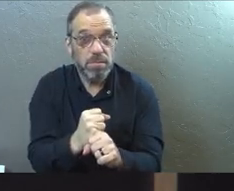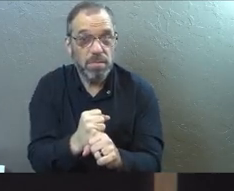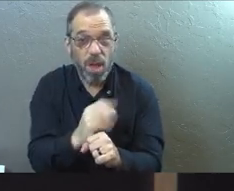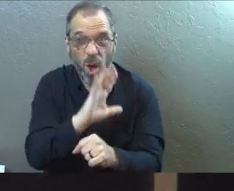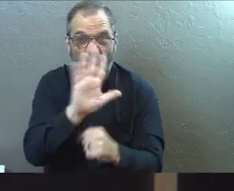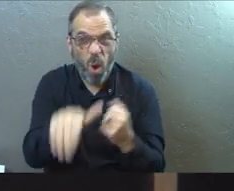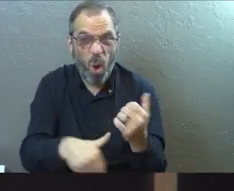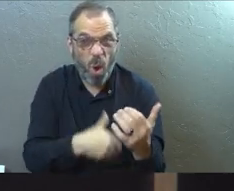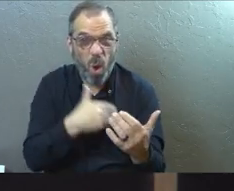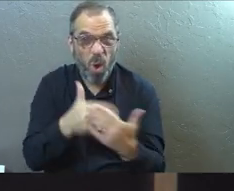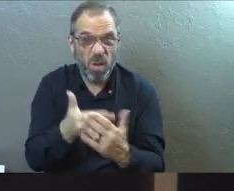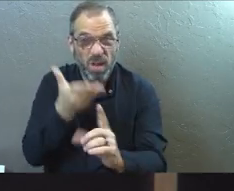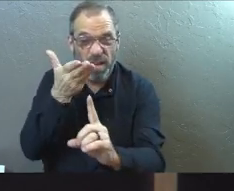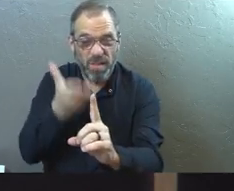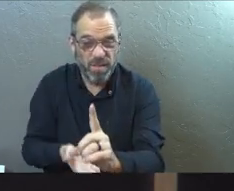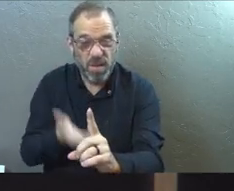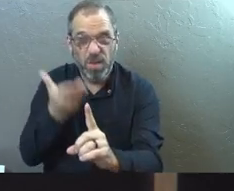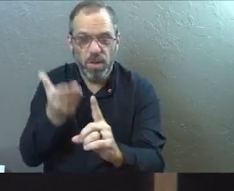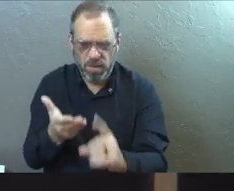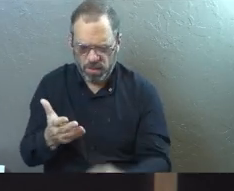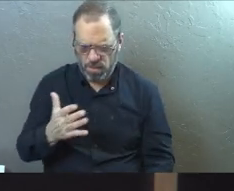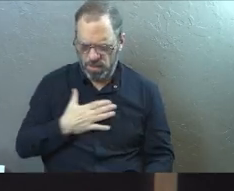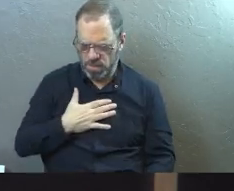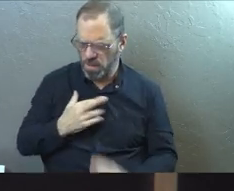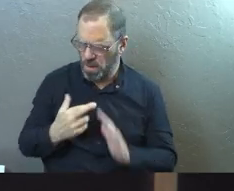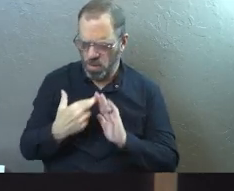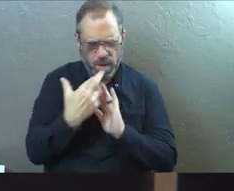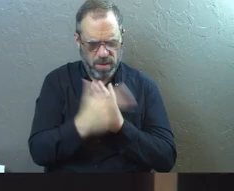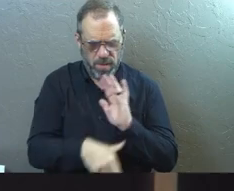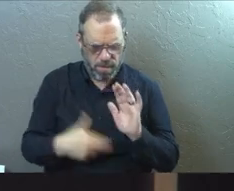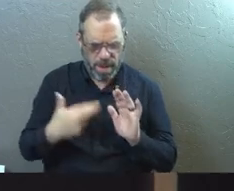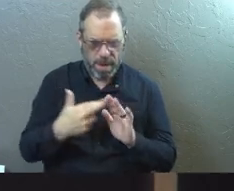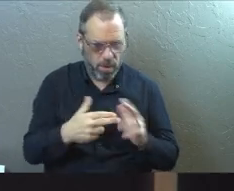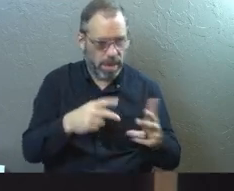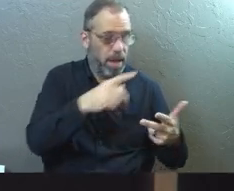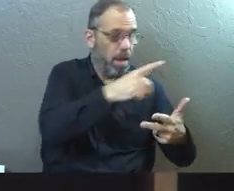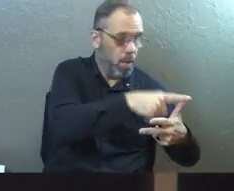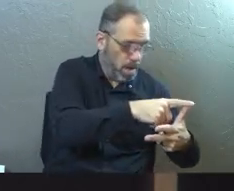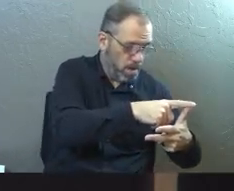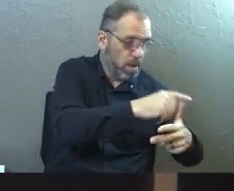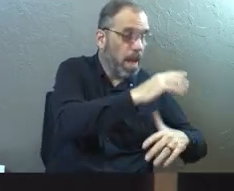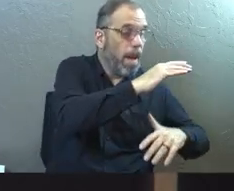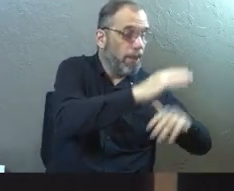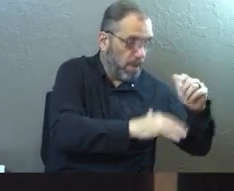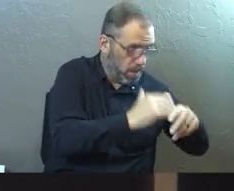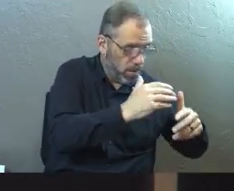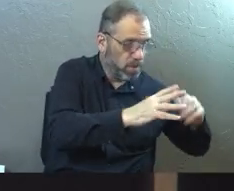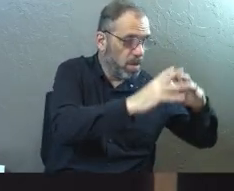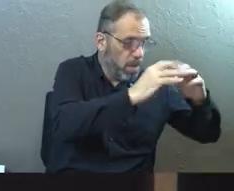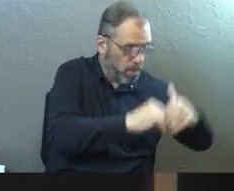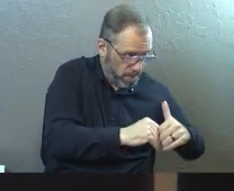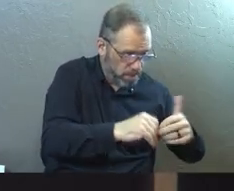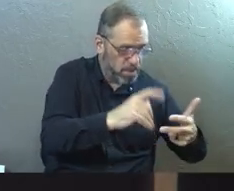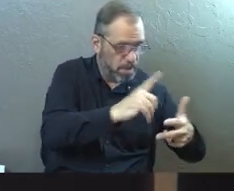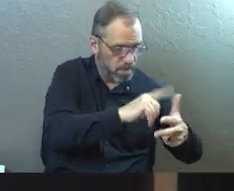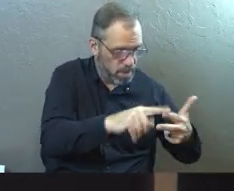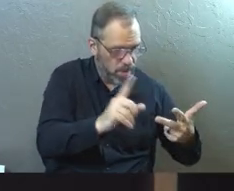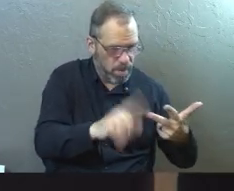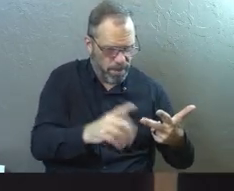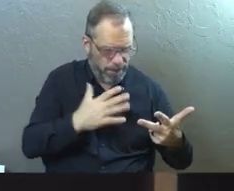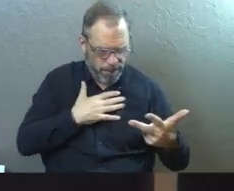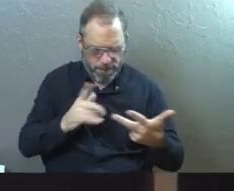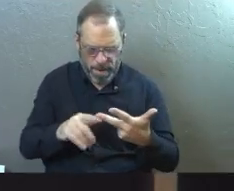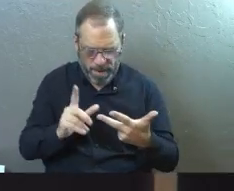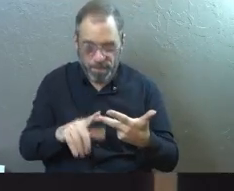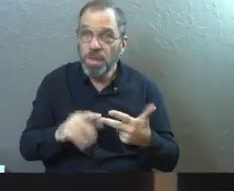He wants all of you. So then what's our role? That's God's role. He builds the barriers. He breaks the barriers. What's our role? Kind of